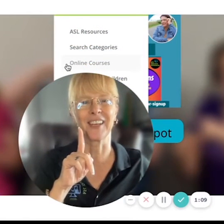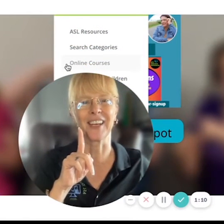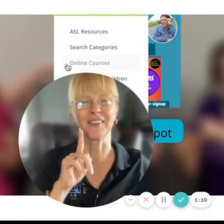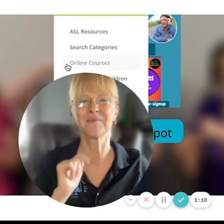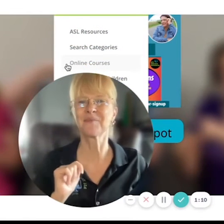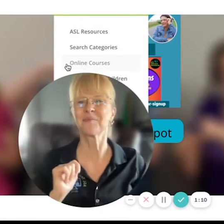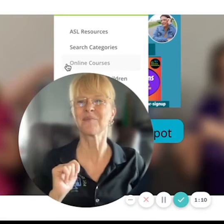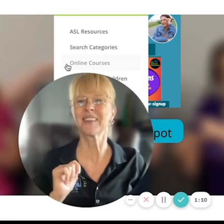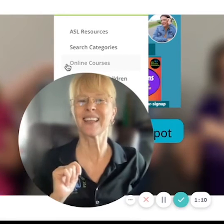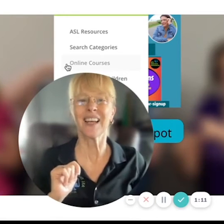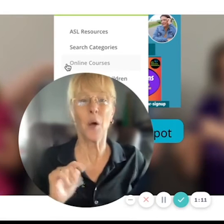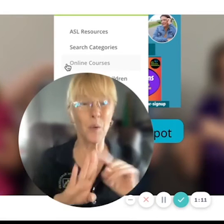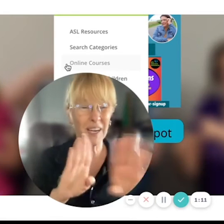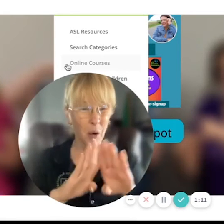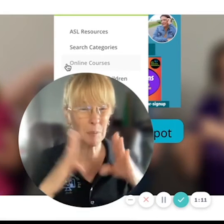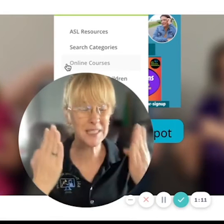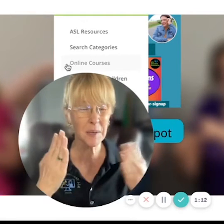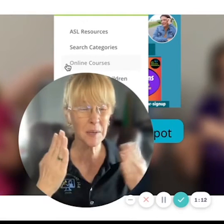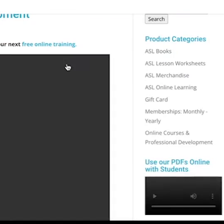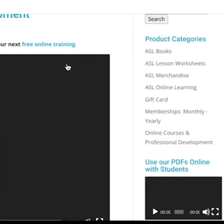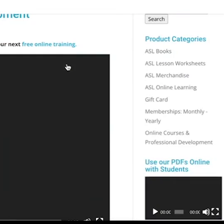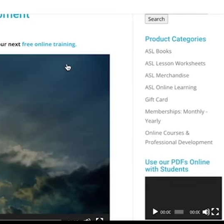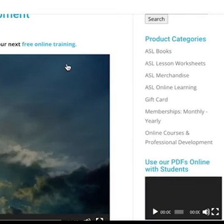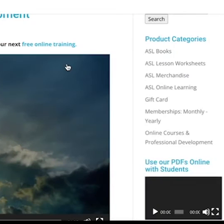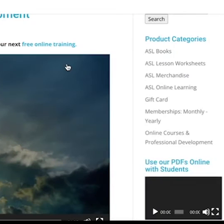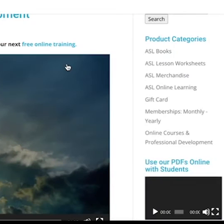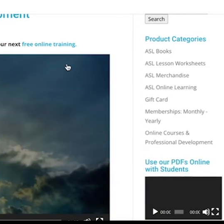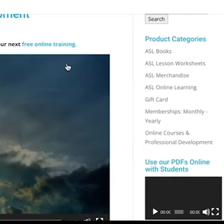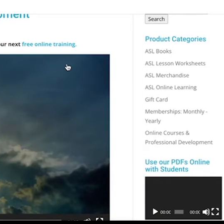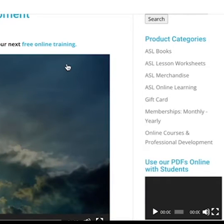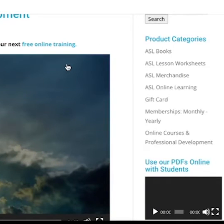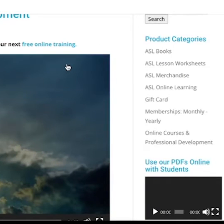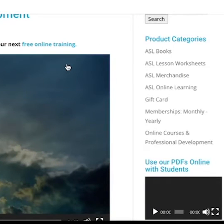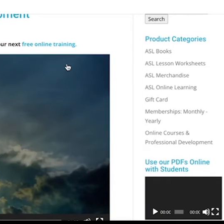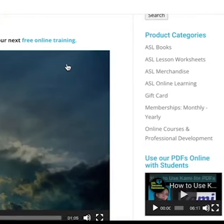here we go when it opens up here you can see